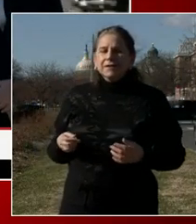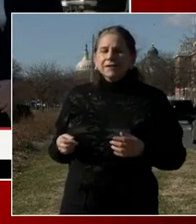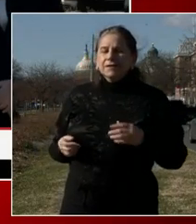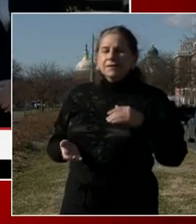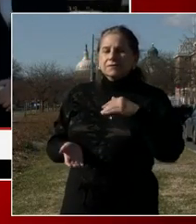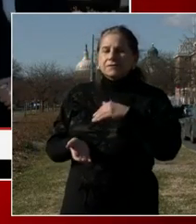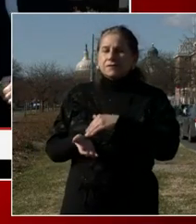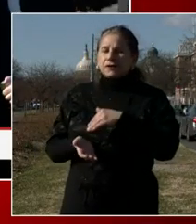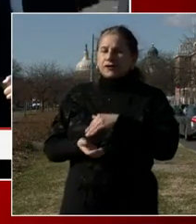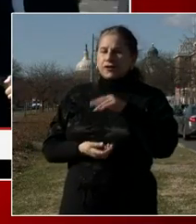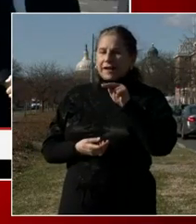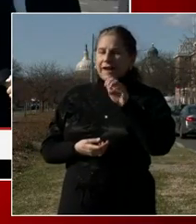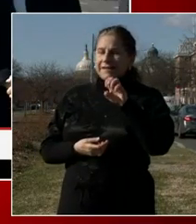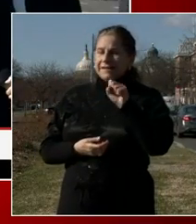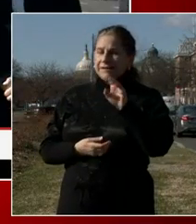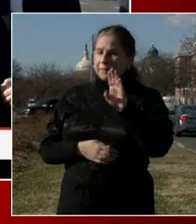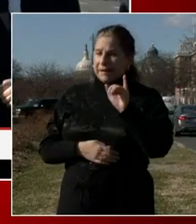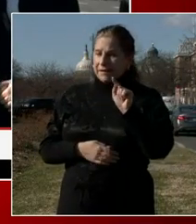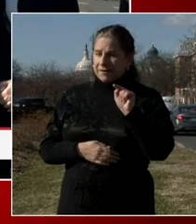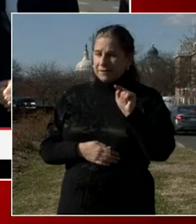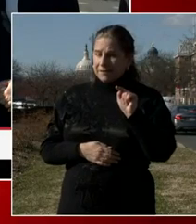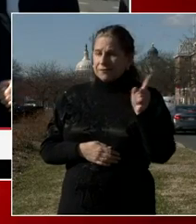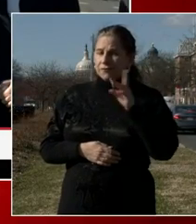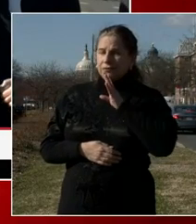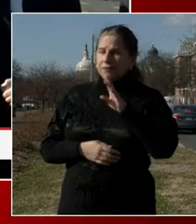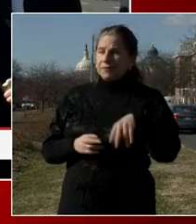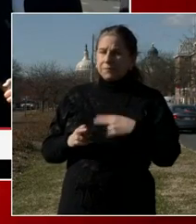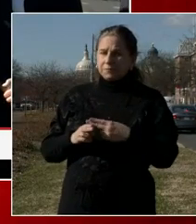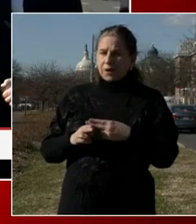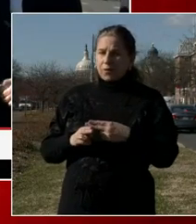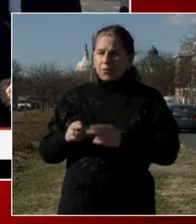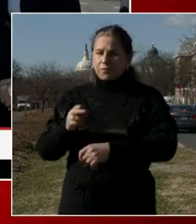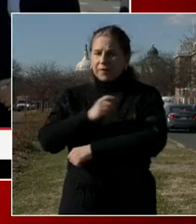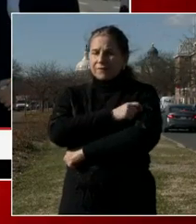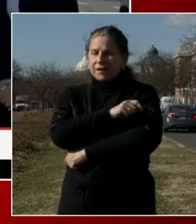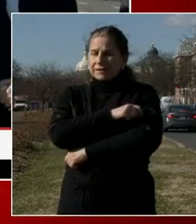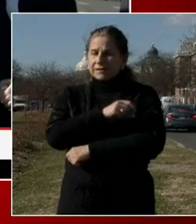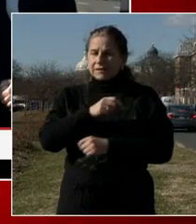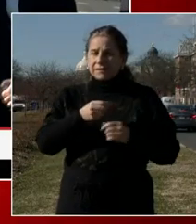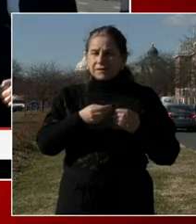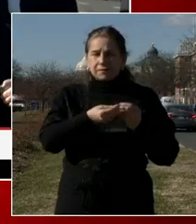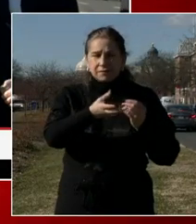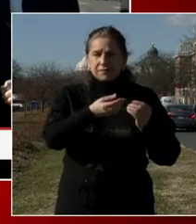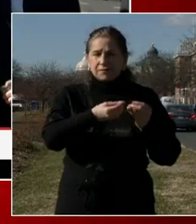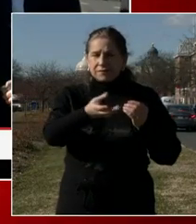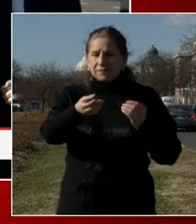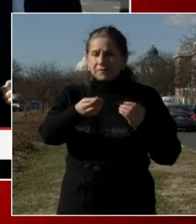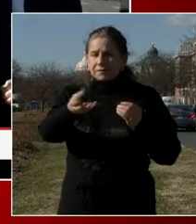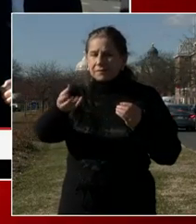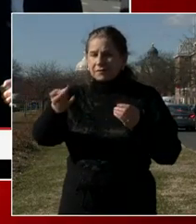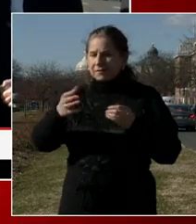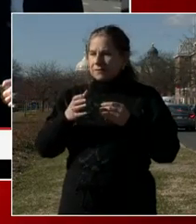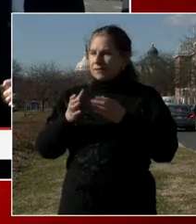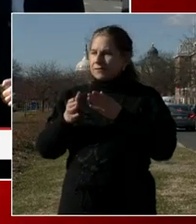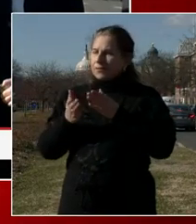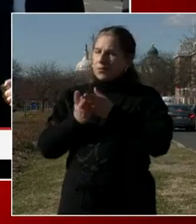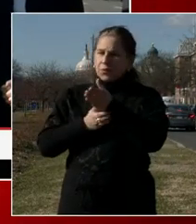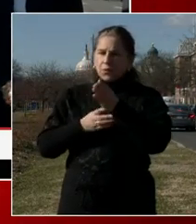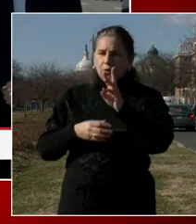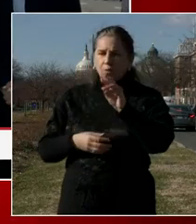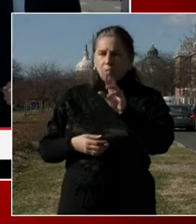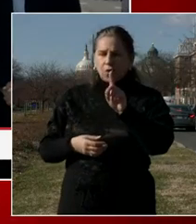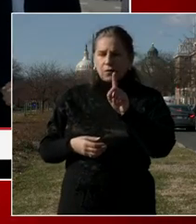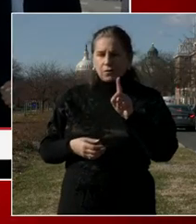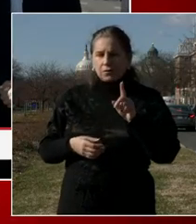by ward previously, but DC health is now doing that. I guess I'm wondering what changed in that calculation. I don't I'm